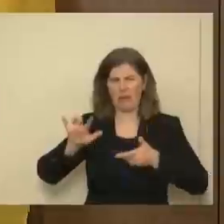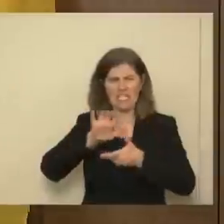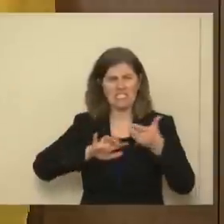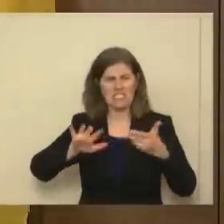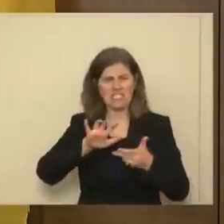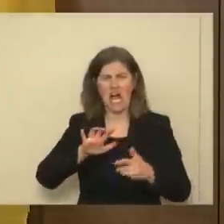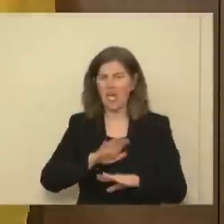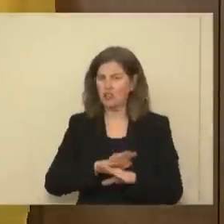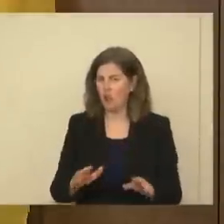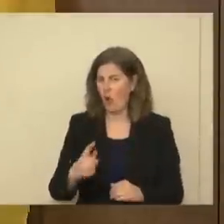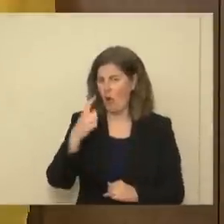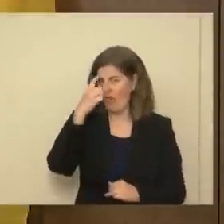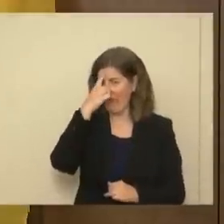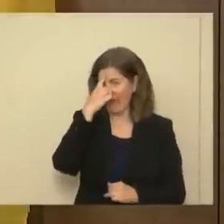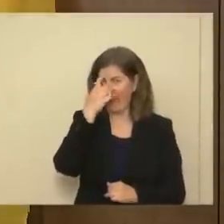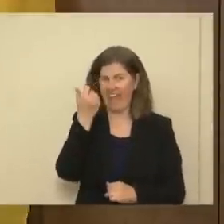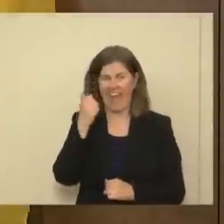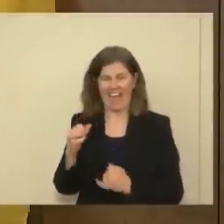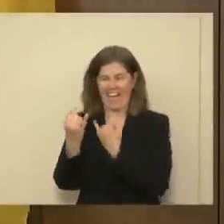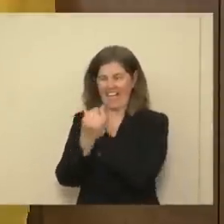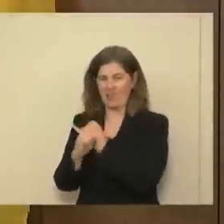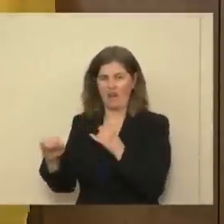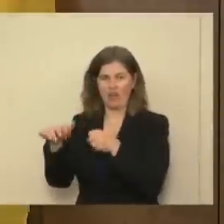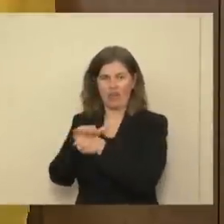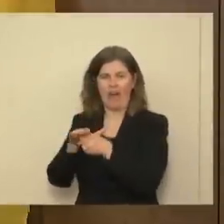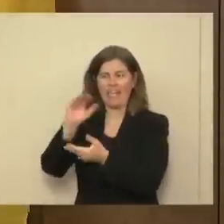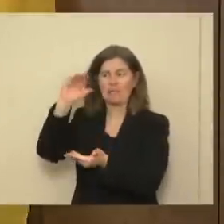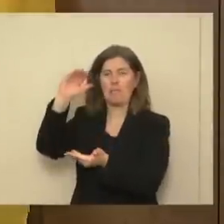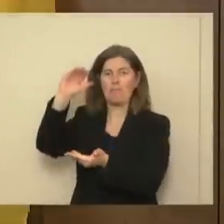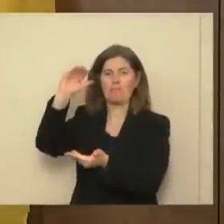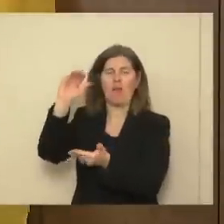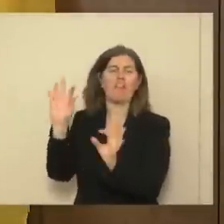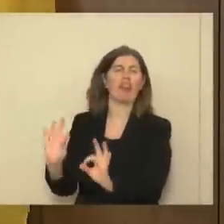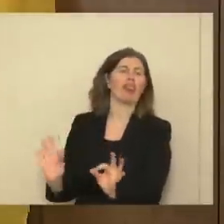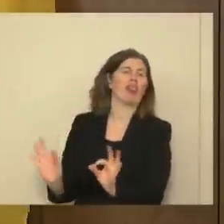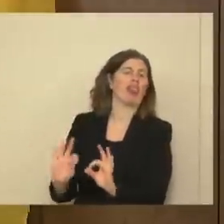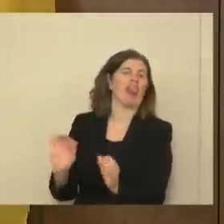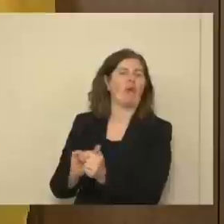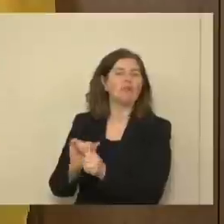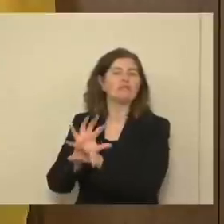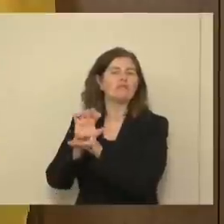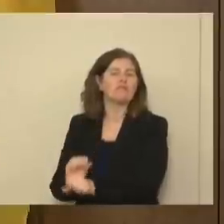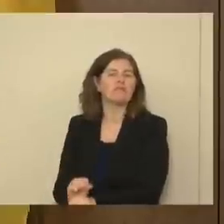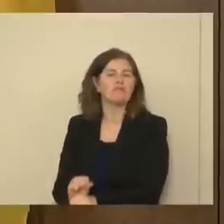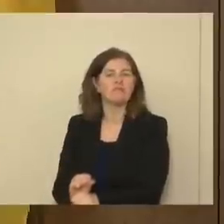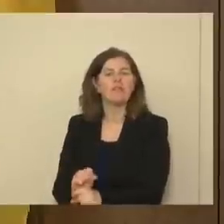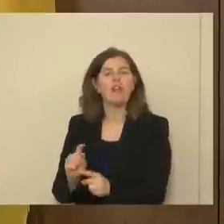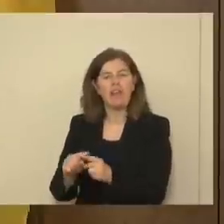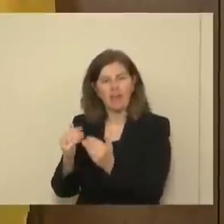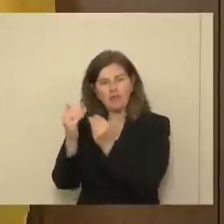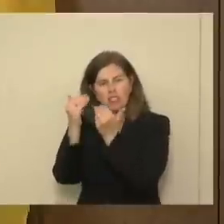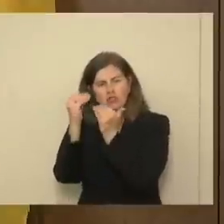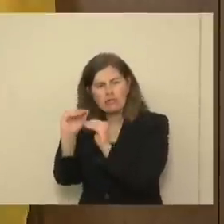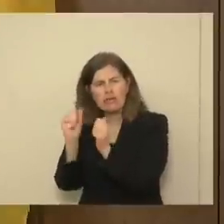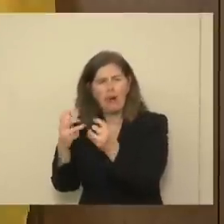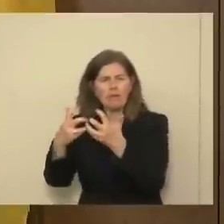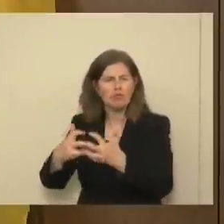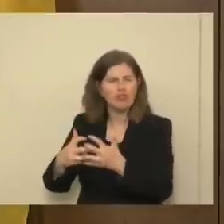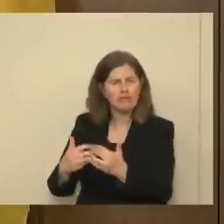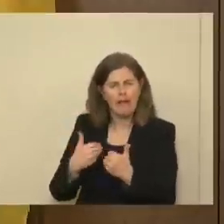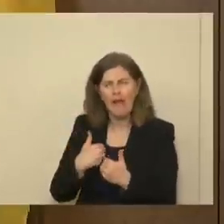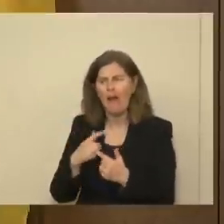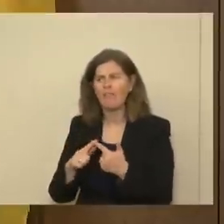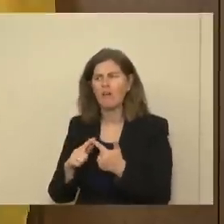think that any sovereign nation has minimized COVID-safe practices, so restricting the number of machines, doing